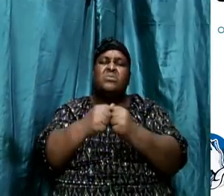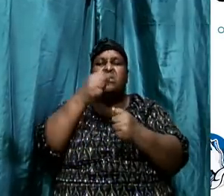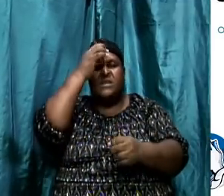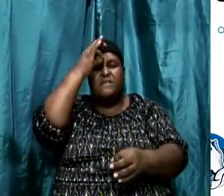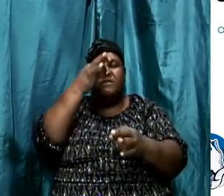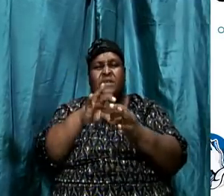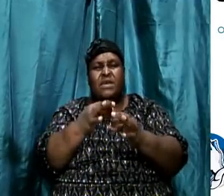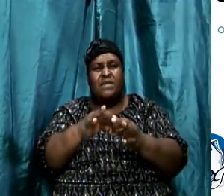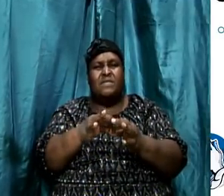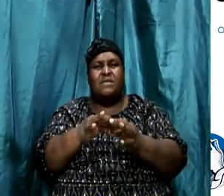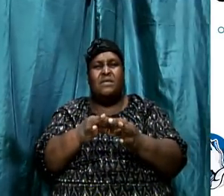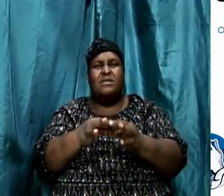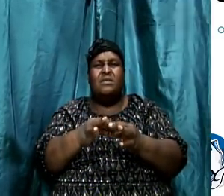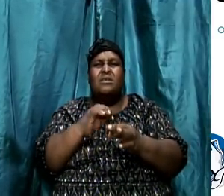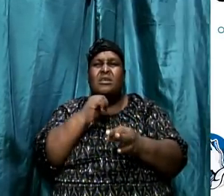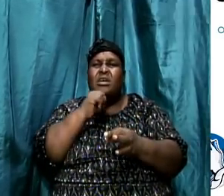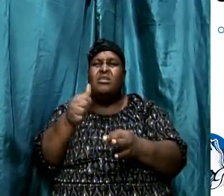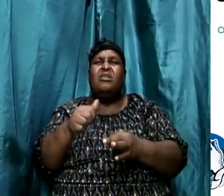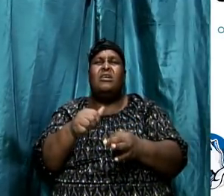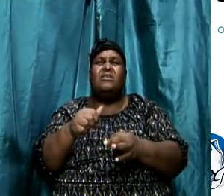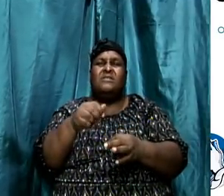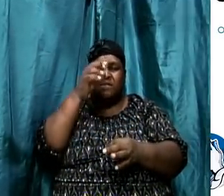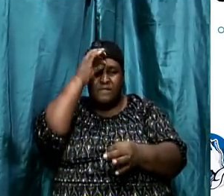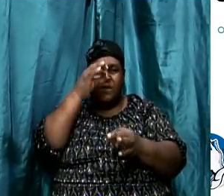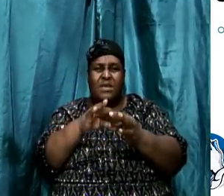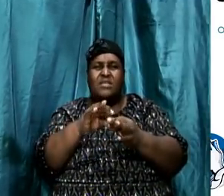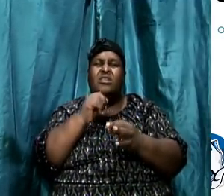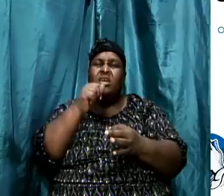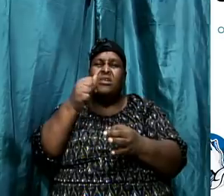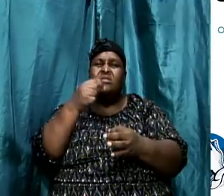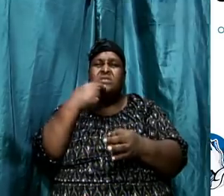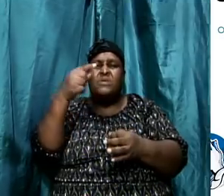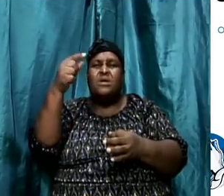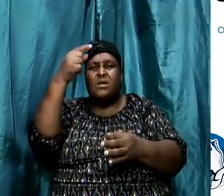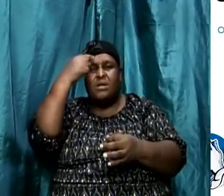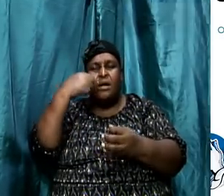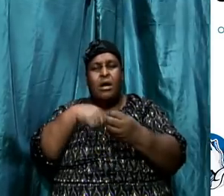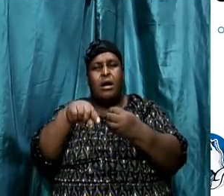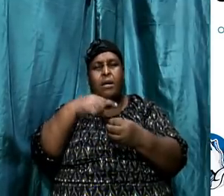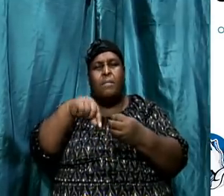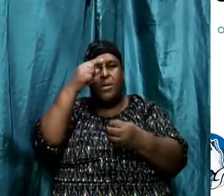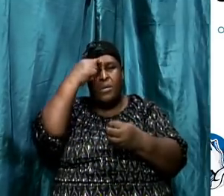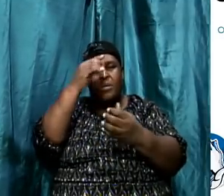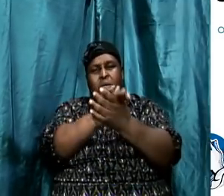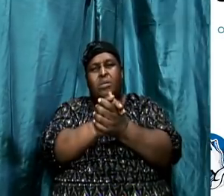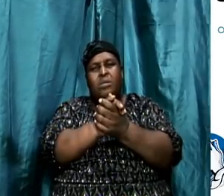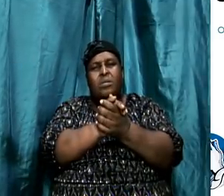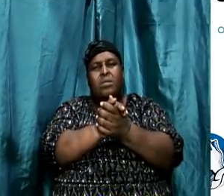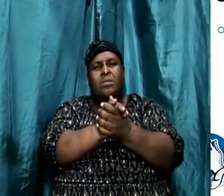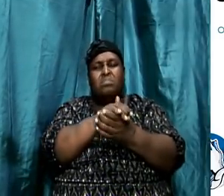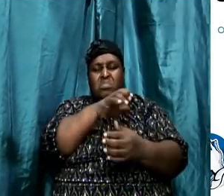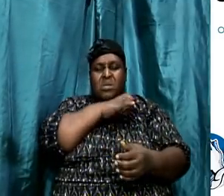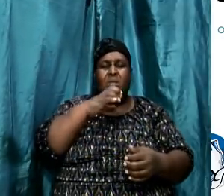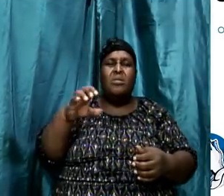word faith there is not talking about belief, but it's talking about a system of Christian truth